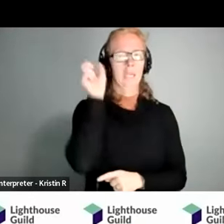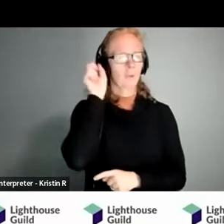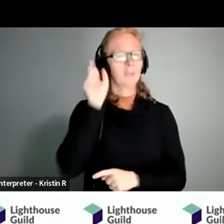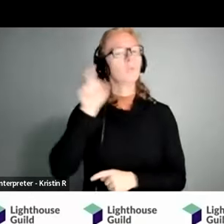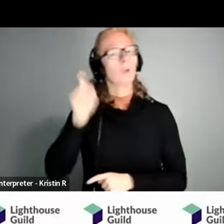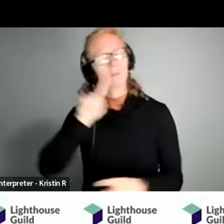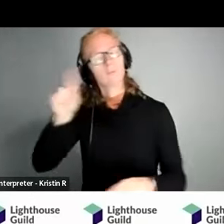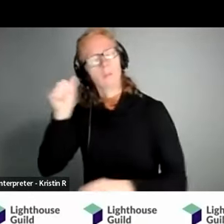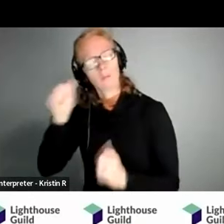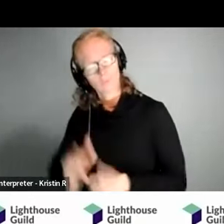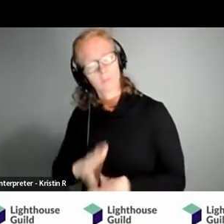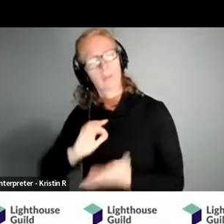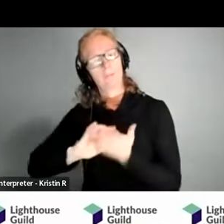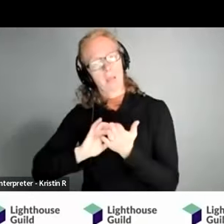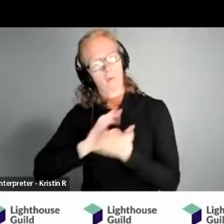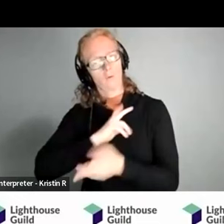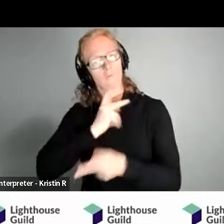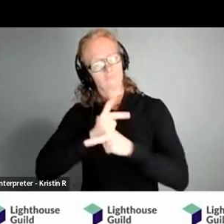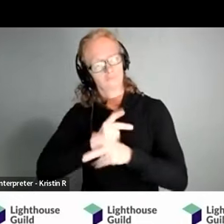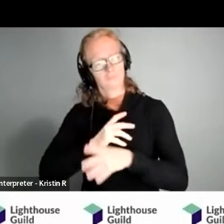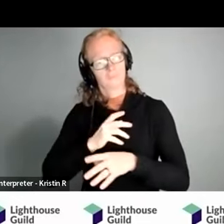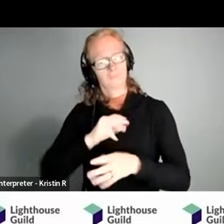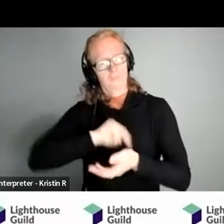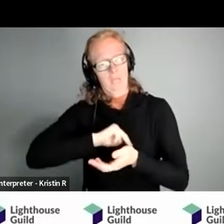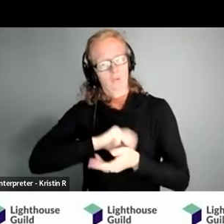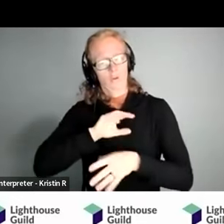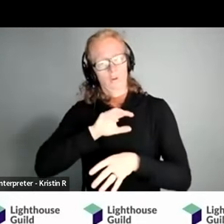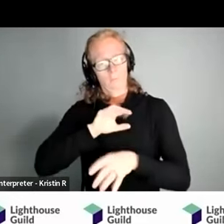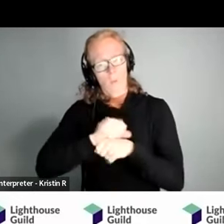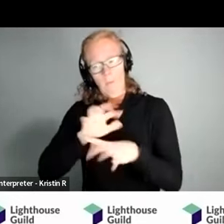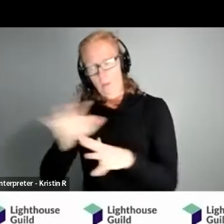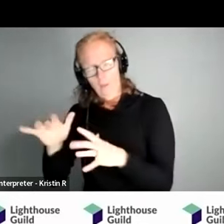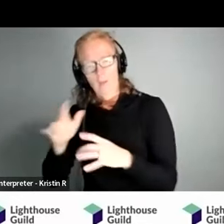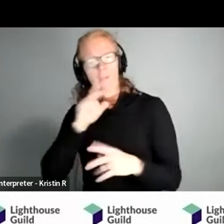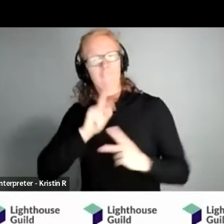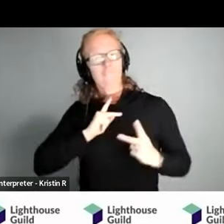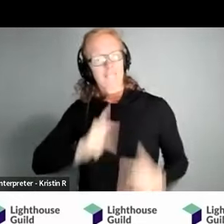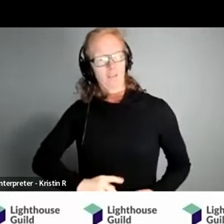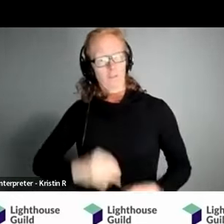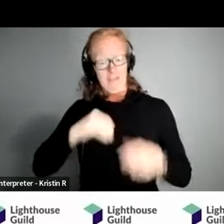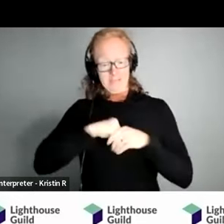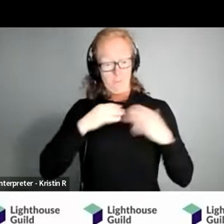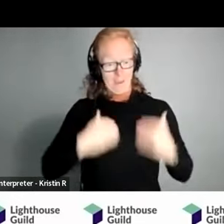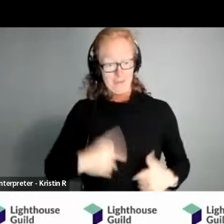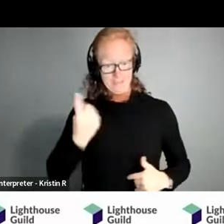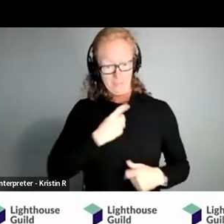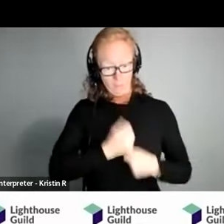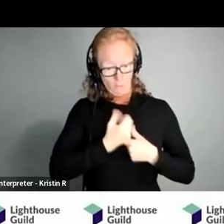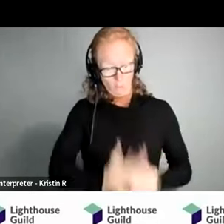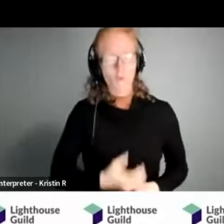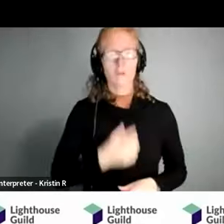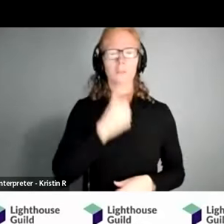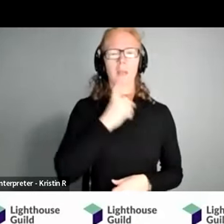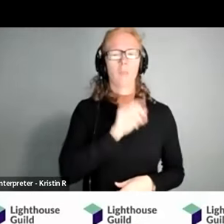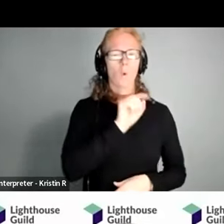workup so they can make sure that there isn't any physical cause um and then over-the-counter hearing aids don't really address